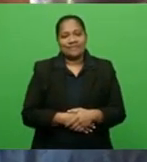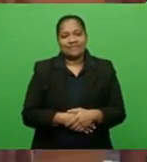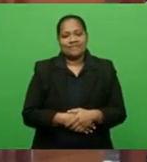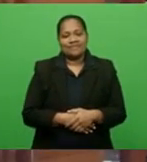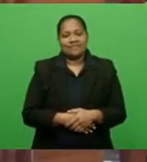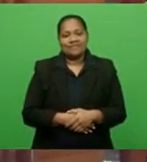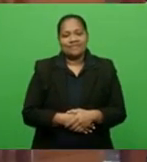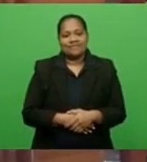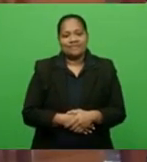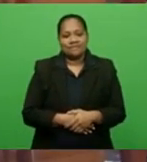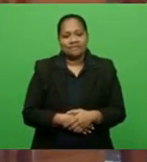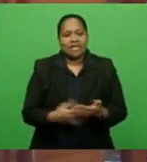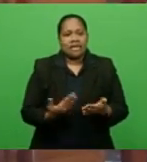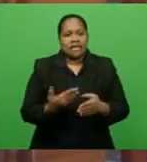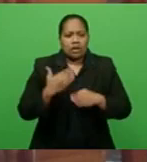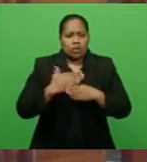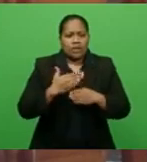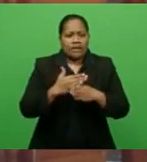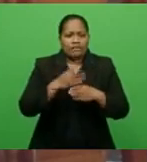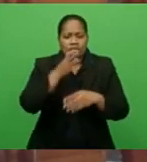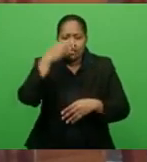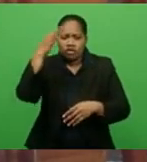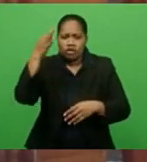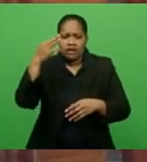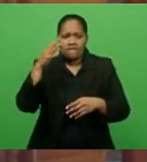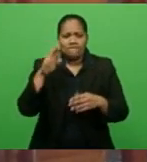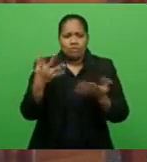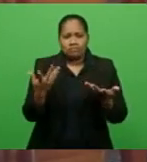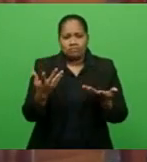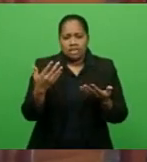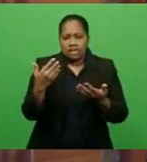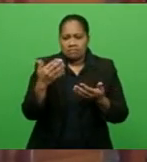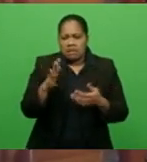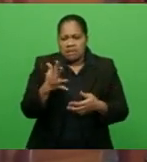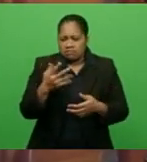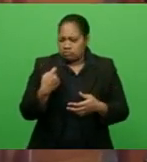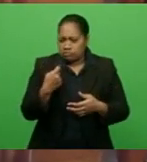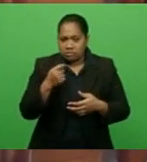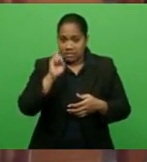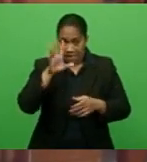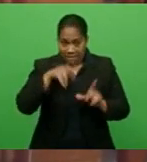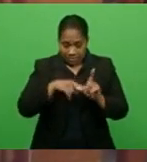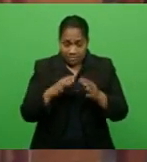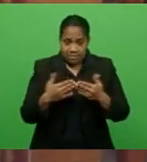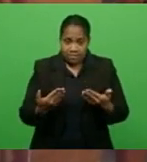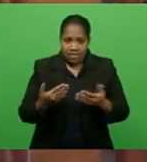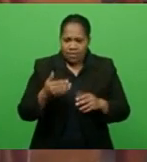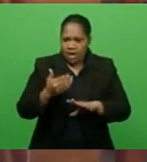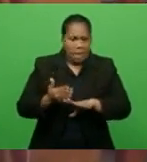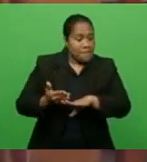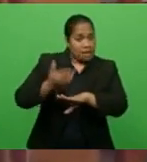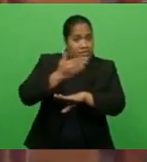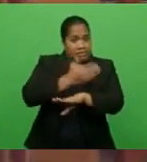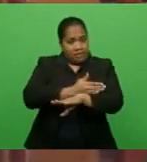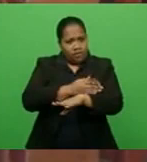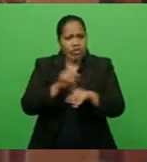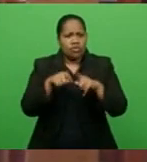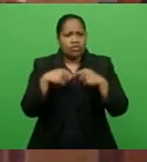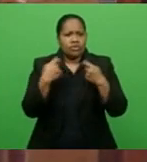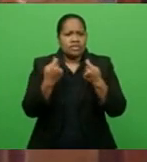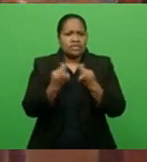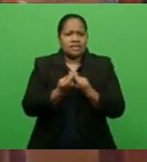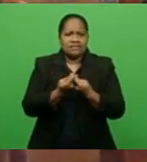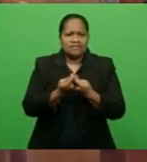I've been working at Singatoga for the past, probably close to ten years now. And even before that, Team Outrigger has been very